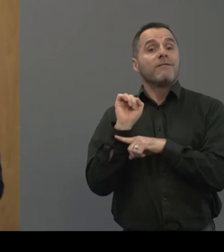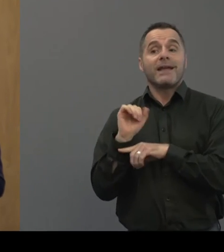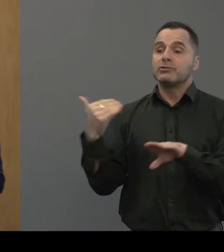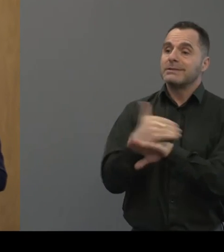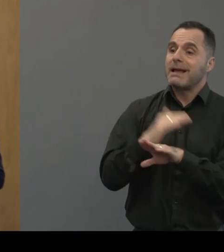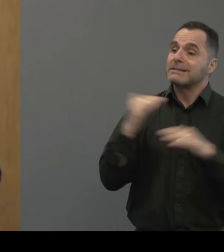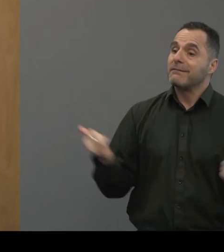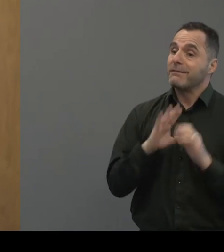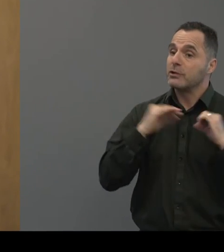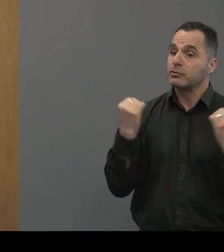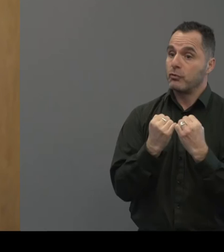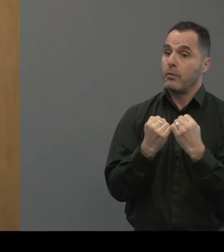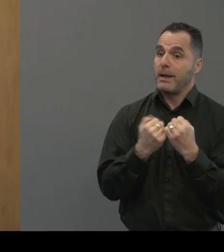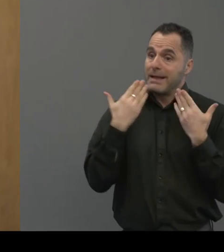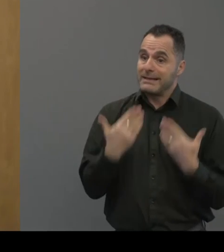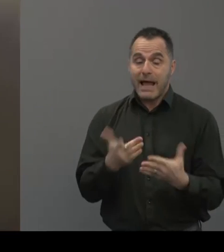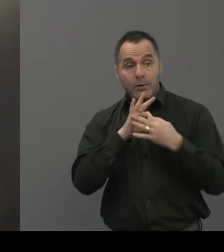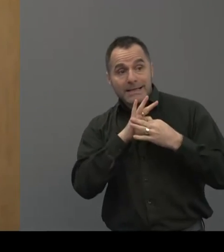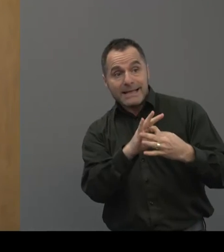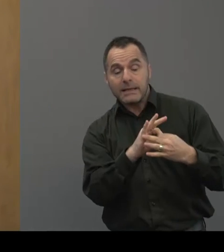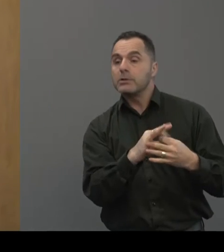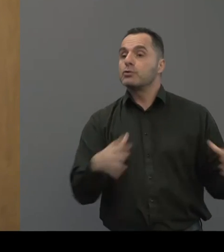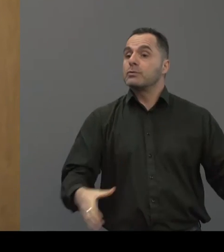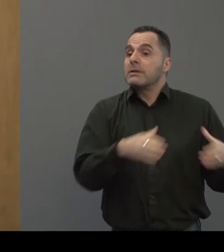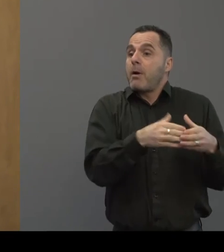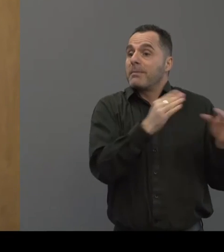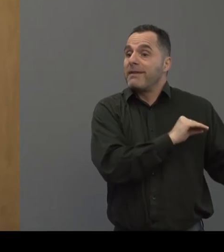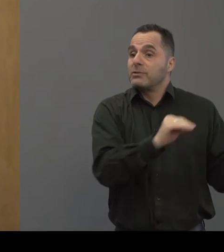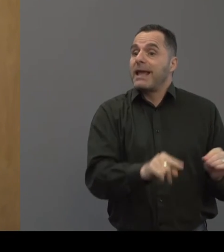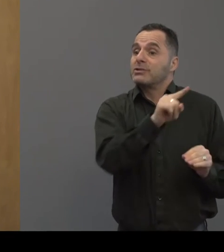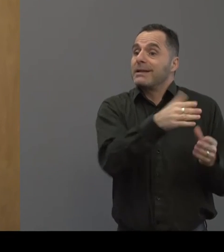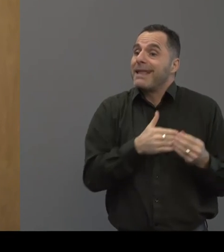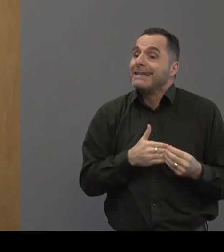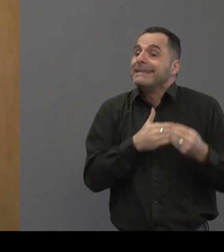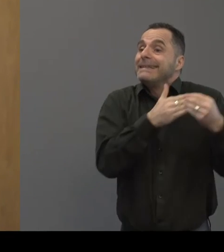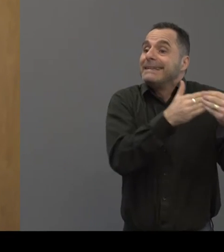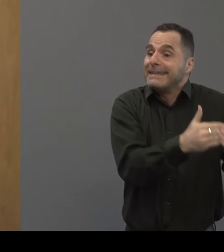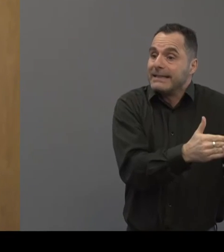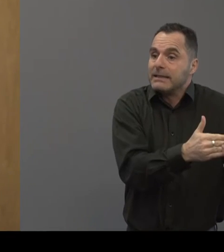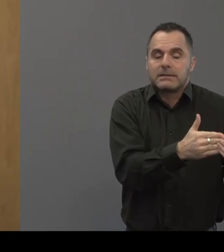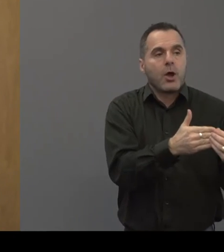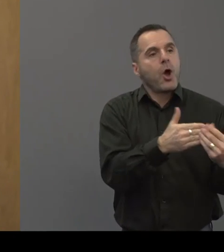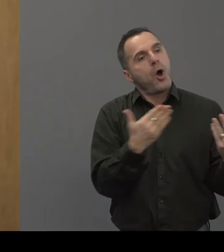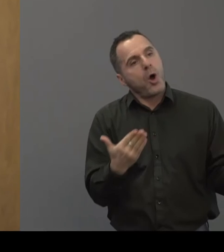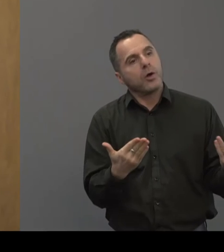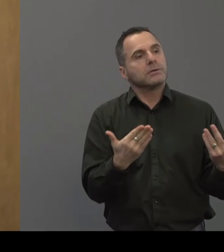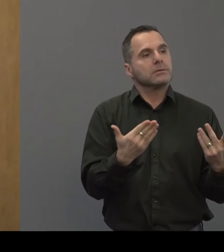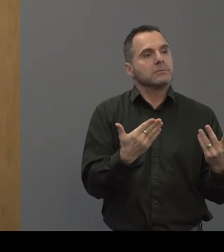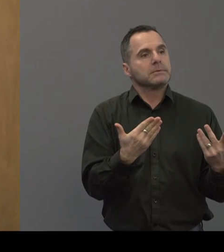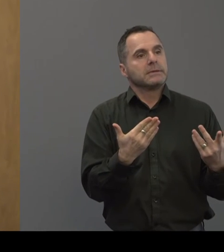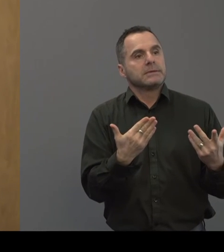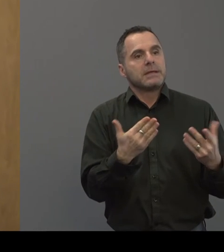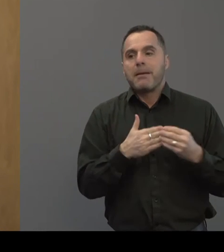we're engaging with contacts at the Department for Education who lead on, um, kind of pioneering, um,